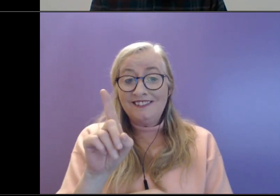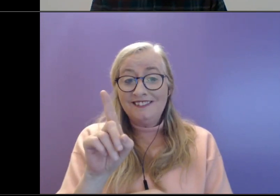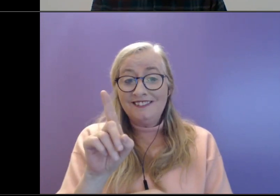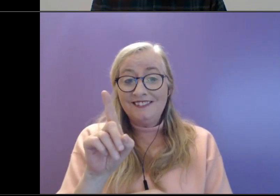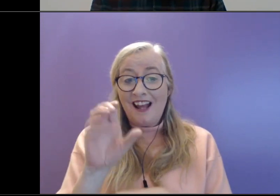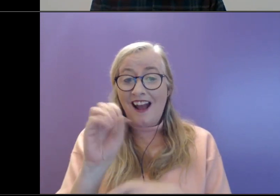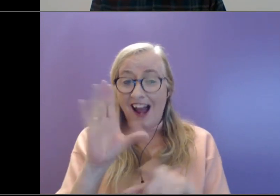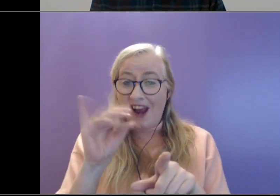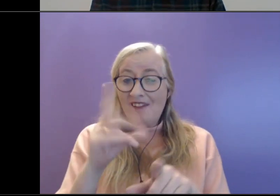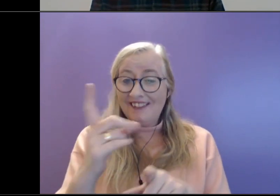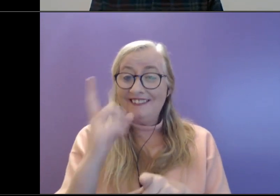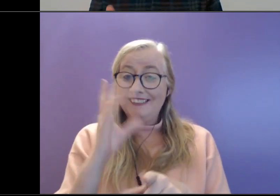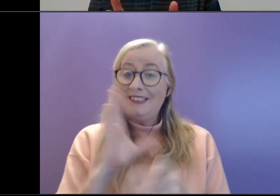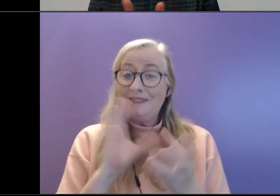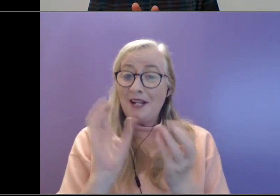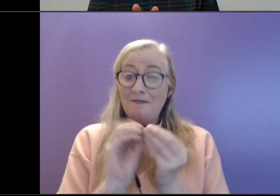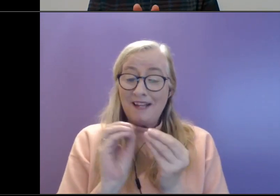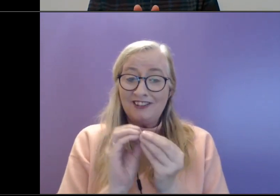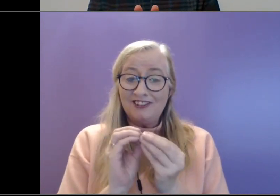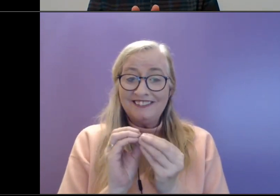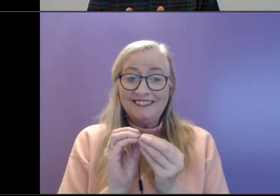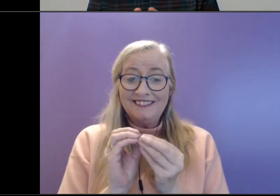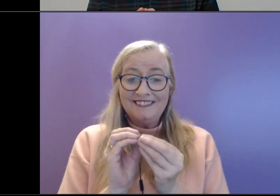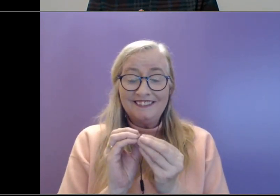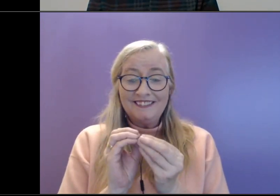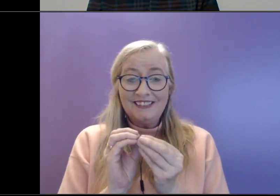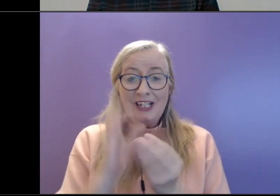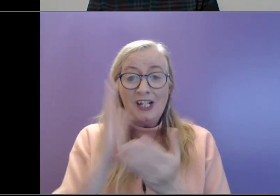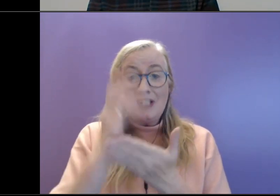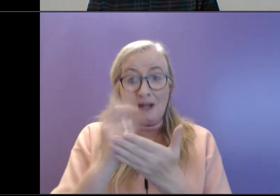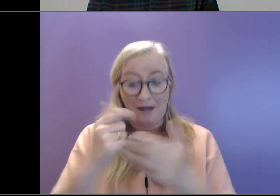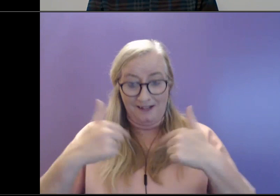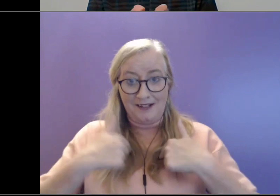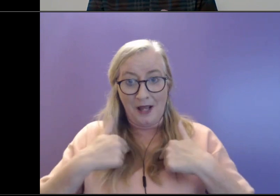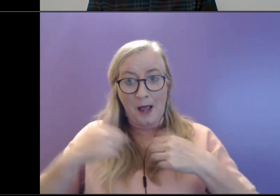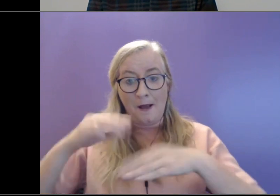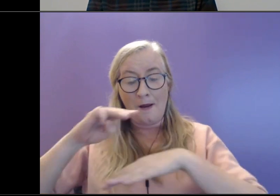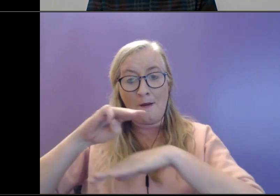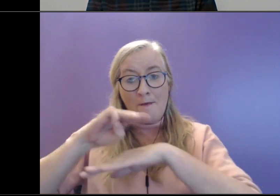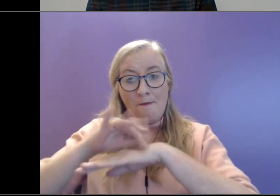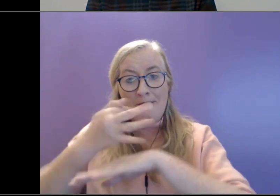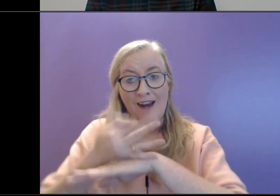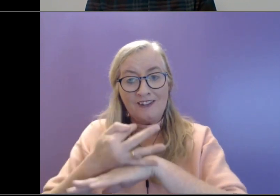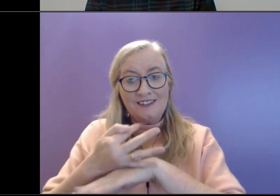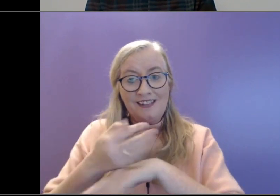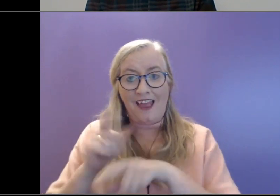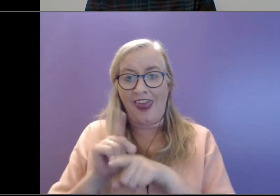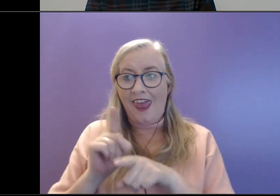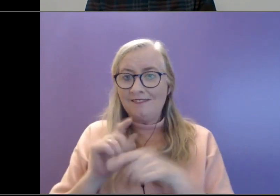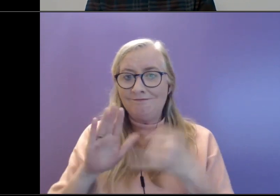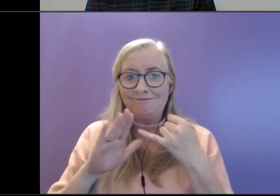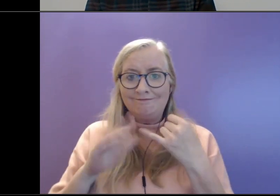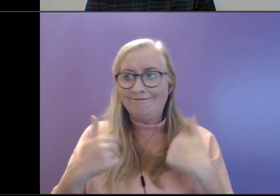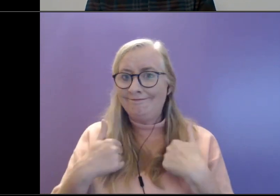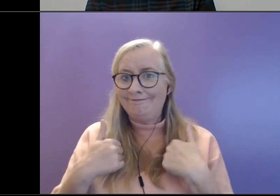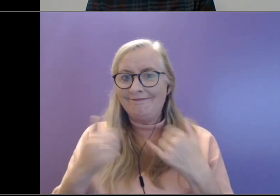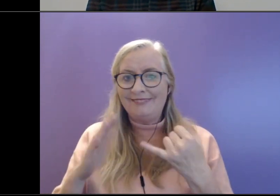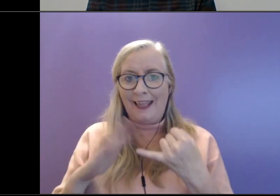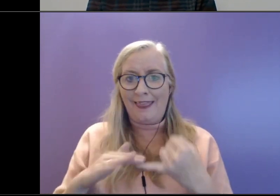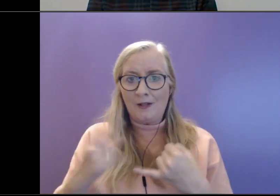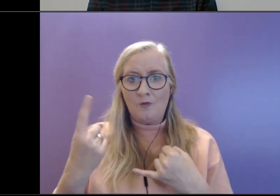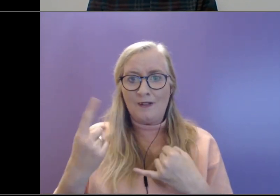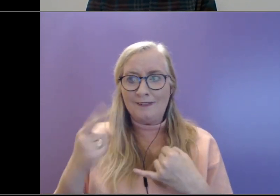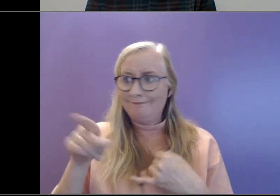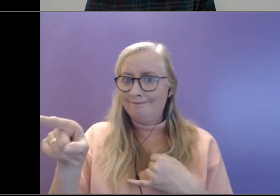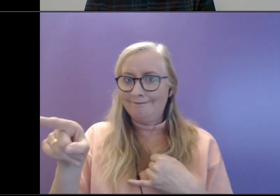that it seems like the parent is really, you know, they're almost the last part of the equation there. So I think it's